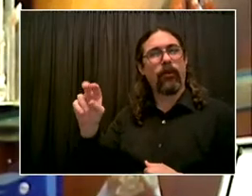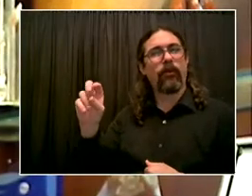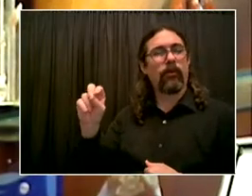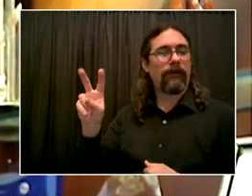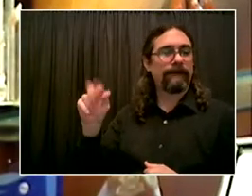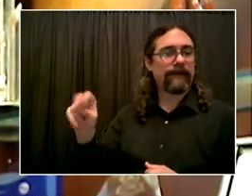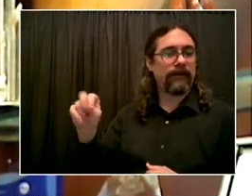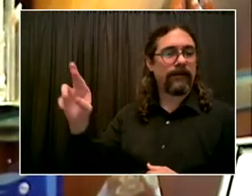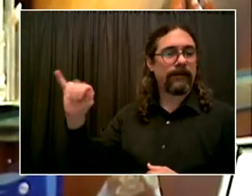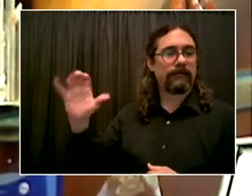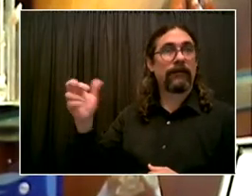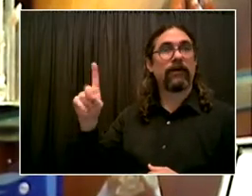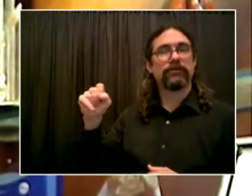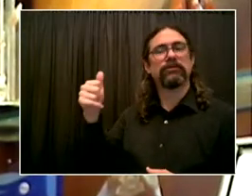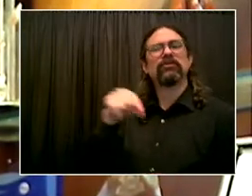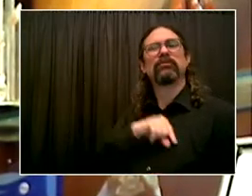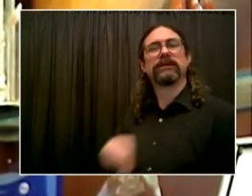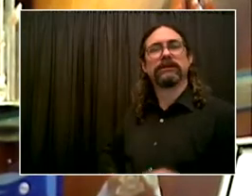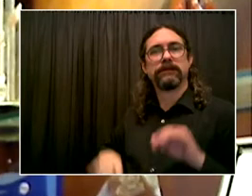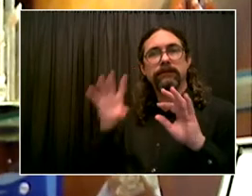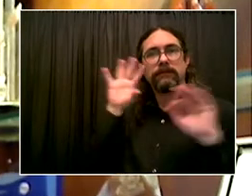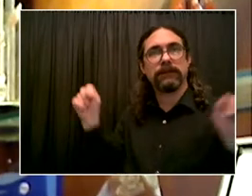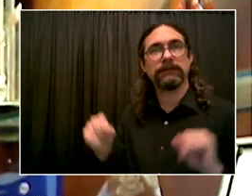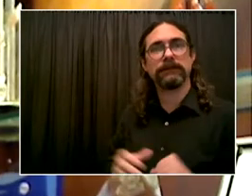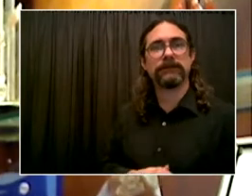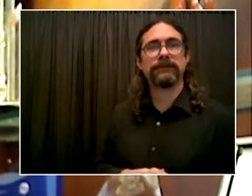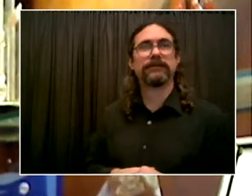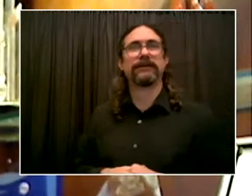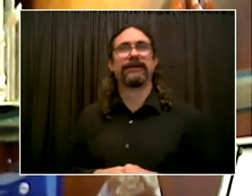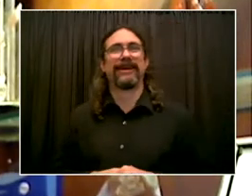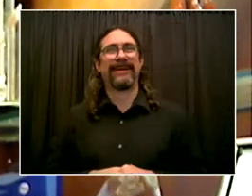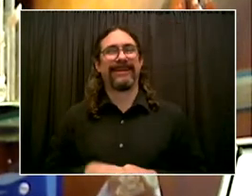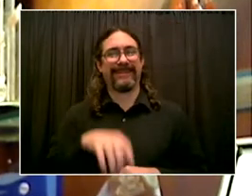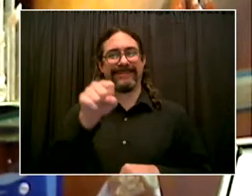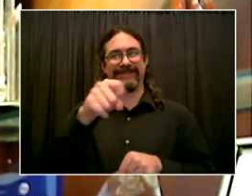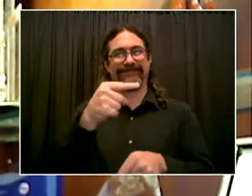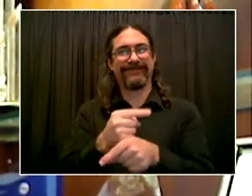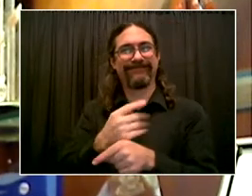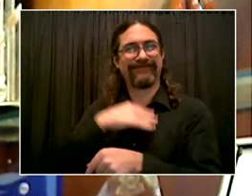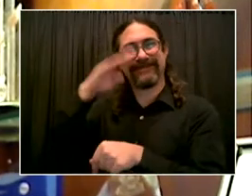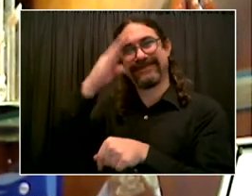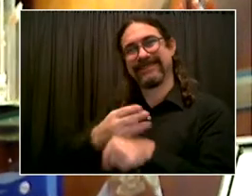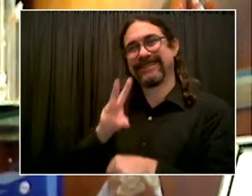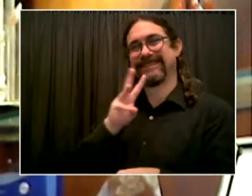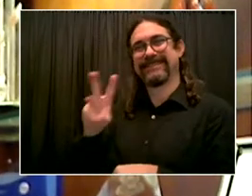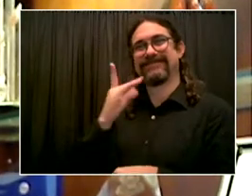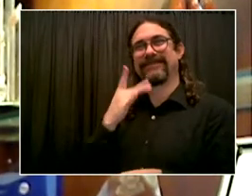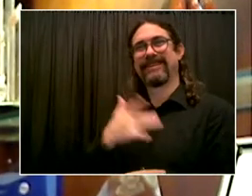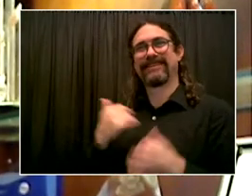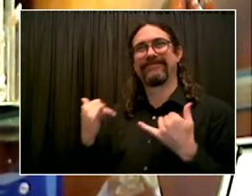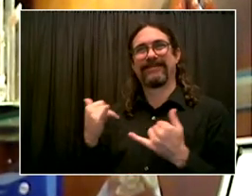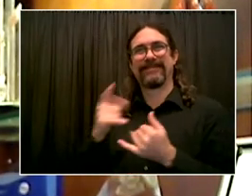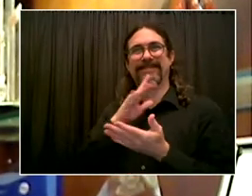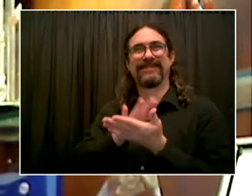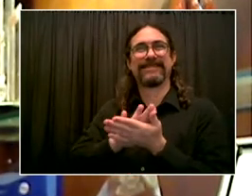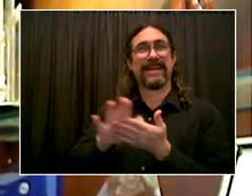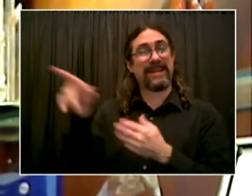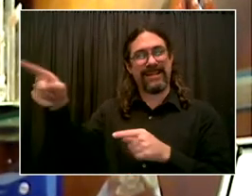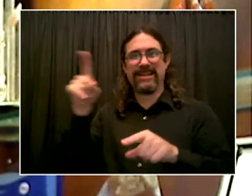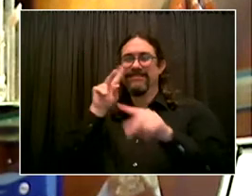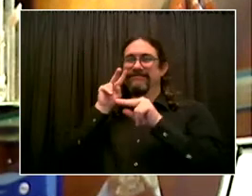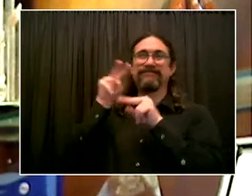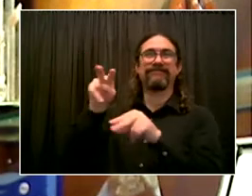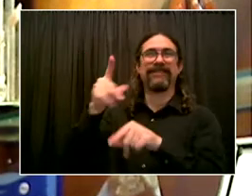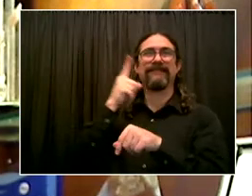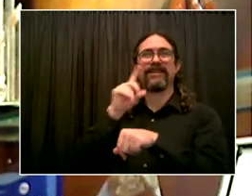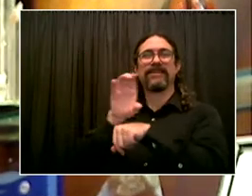Learning and getting a good education, but I know he's looking forward to having some nice chocolate cake a little later and ice cream and opening